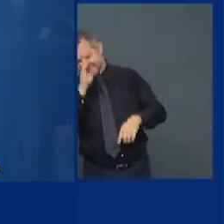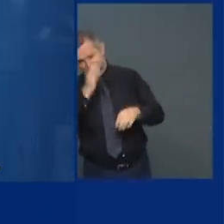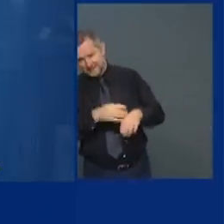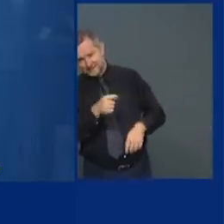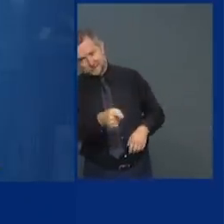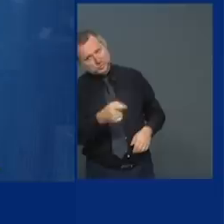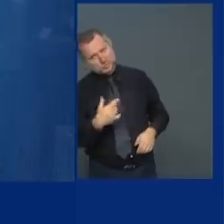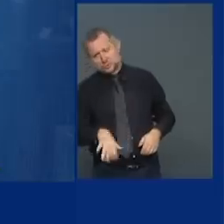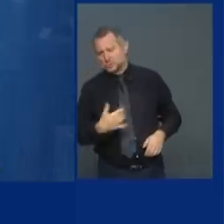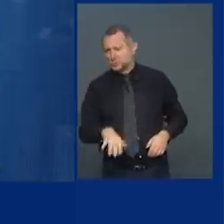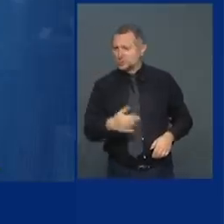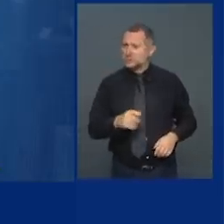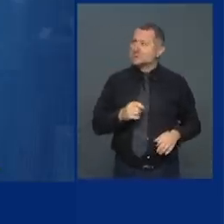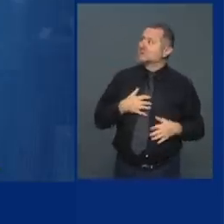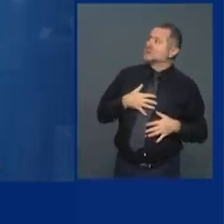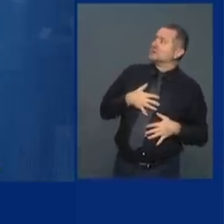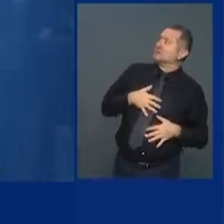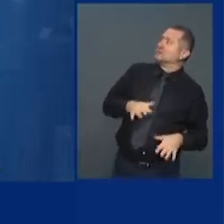They are principals.